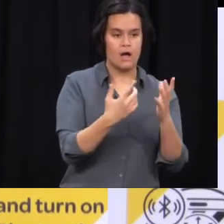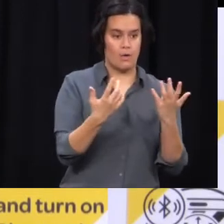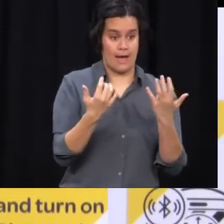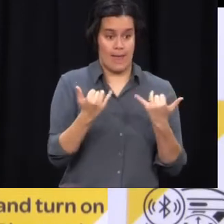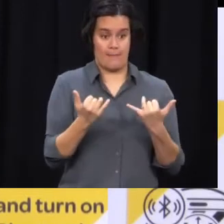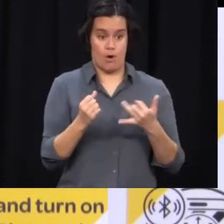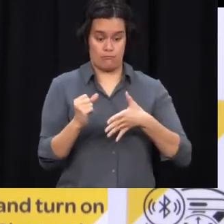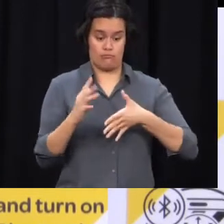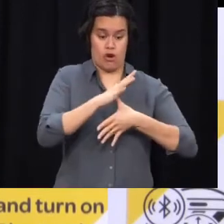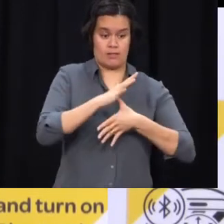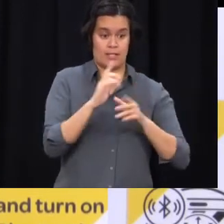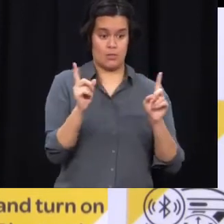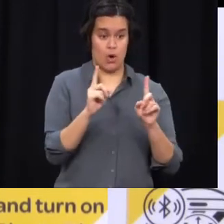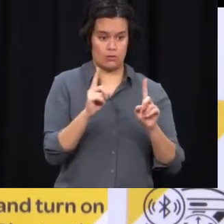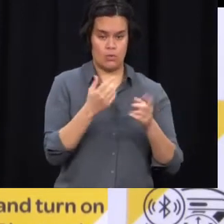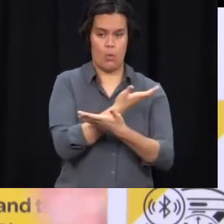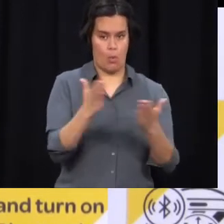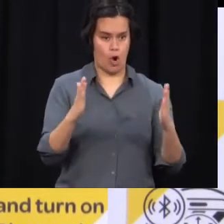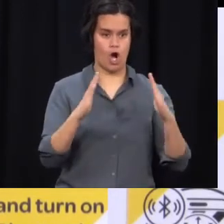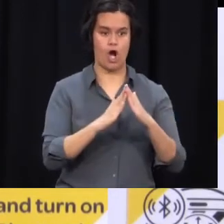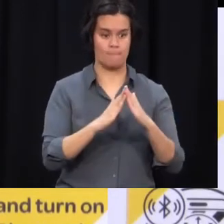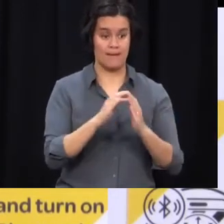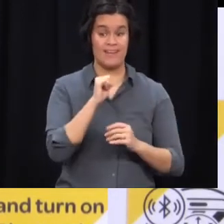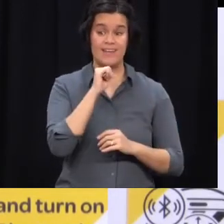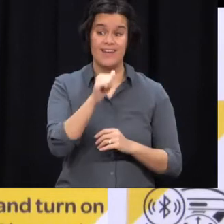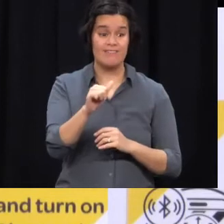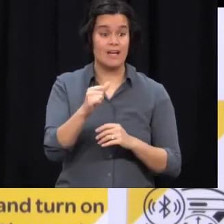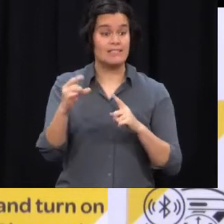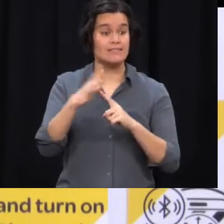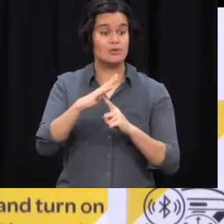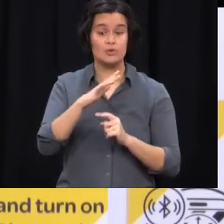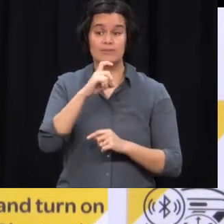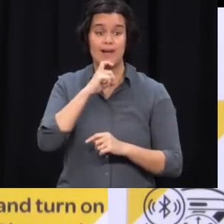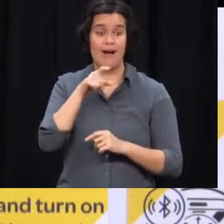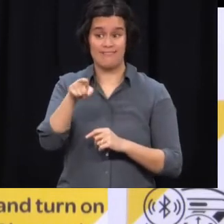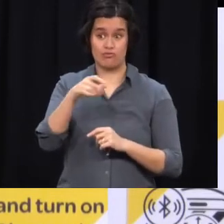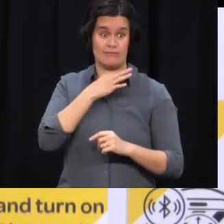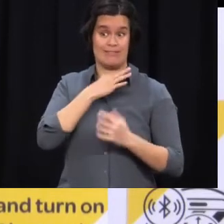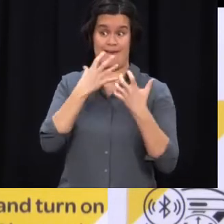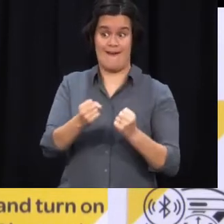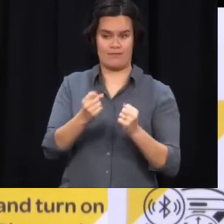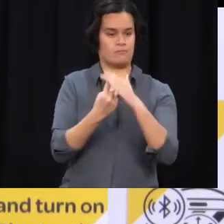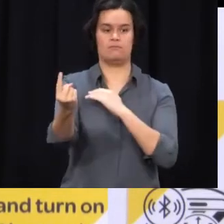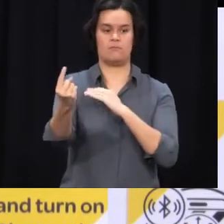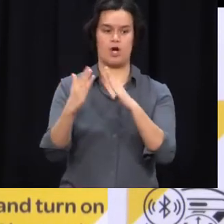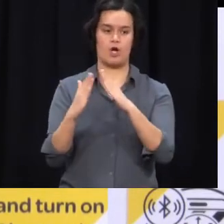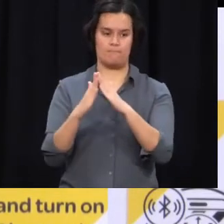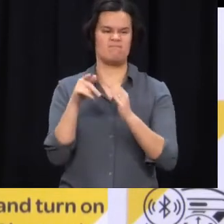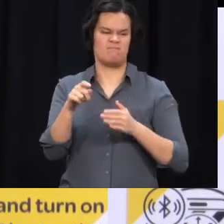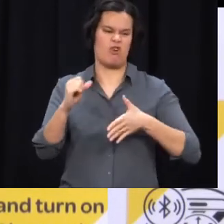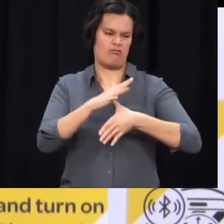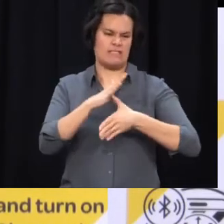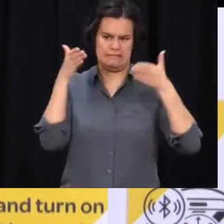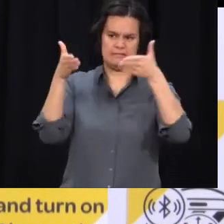goes first, to get them at home isolating. Considering how easily transmissible this is within our home, how many people have